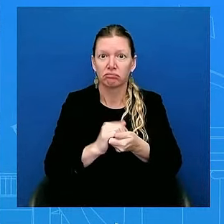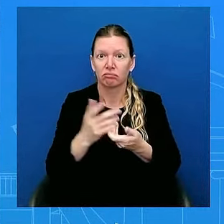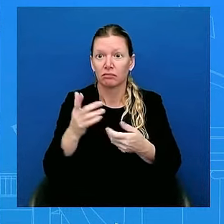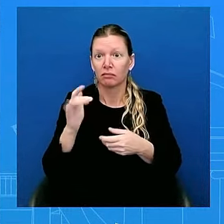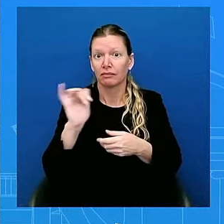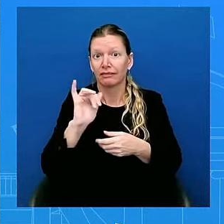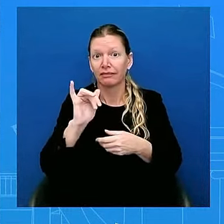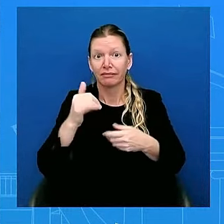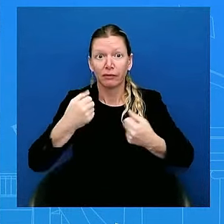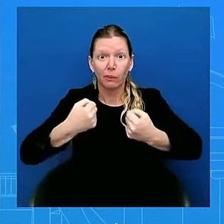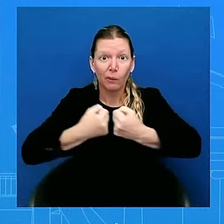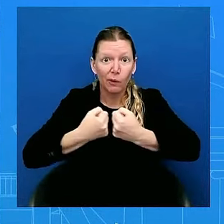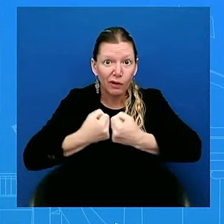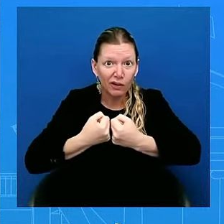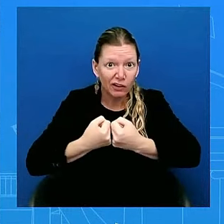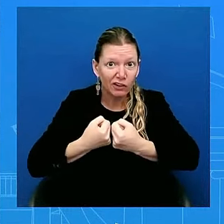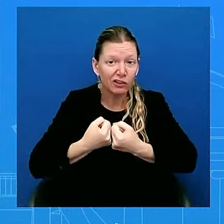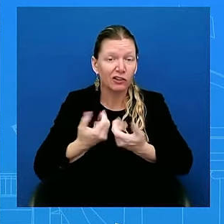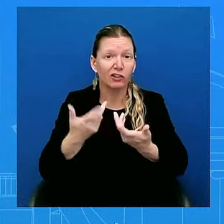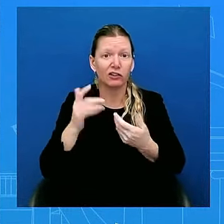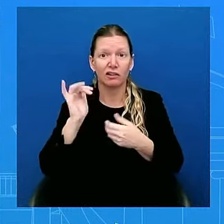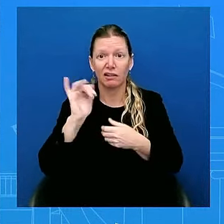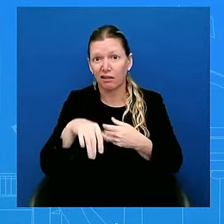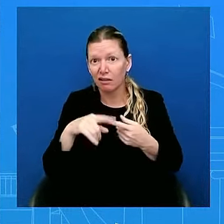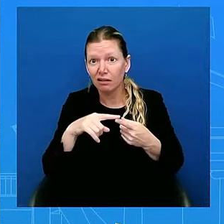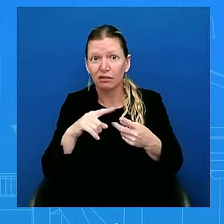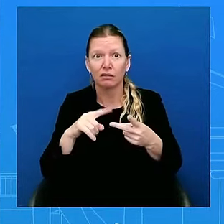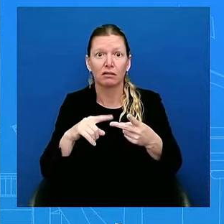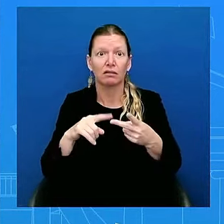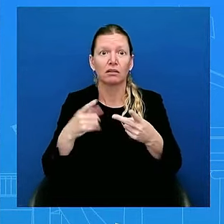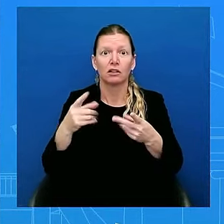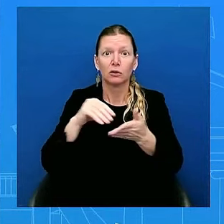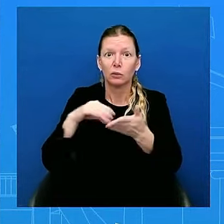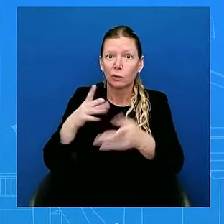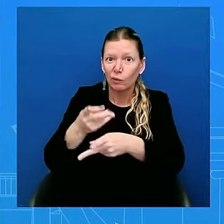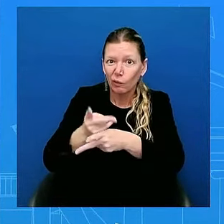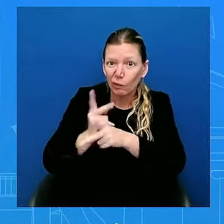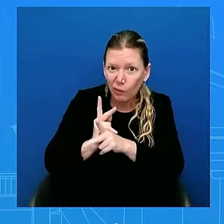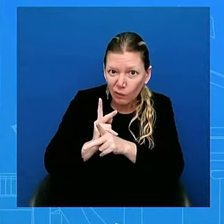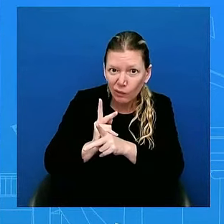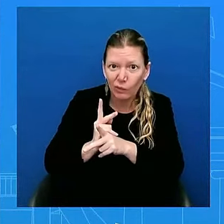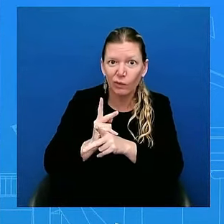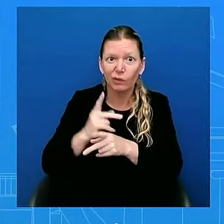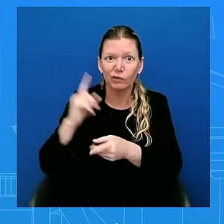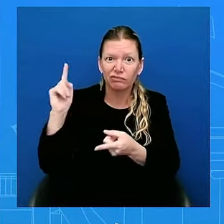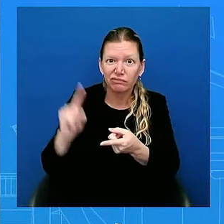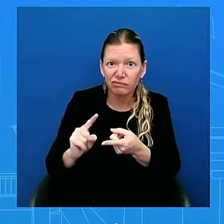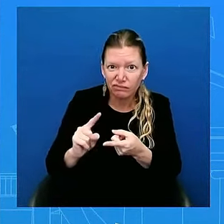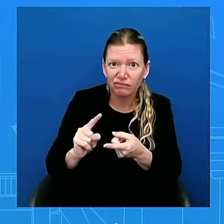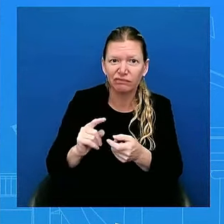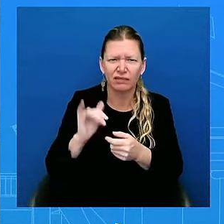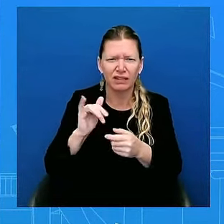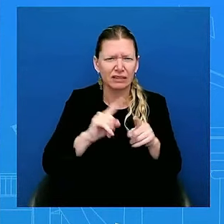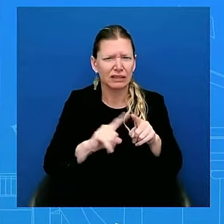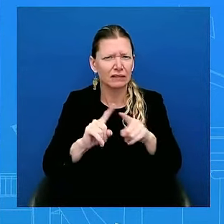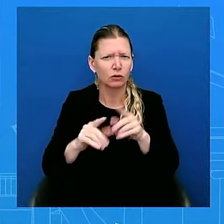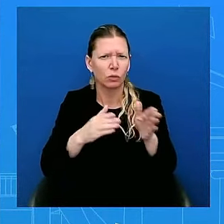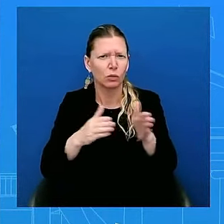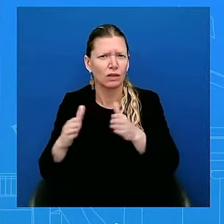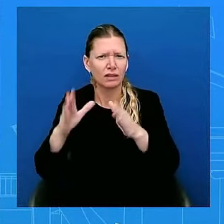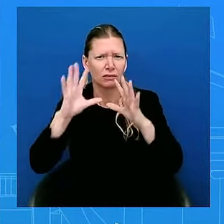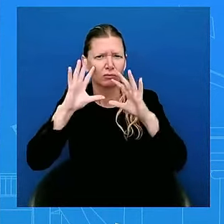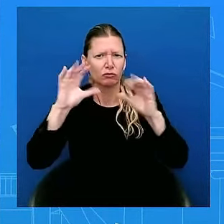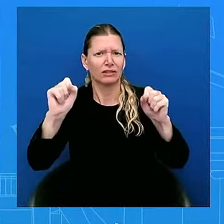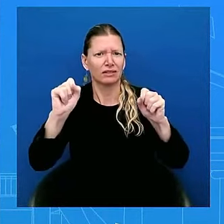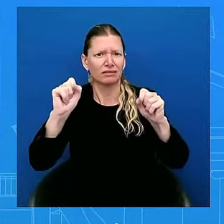things done on the student loan side. There's been ways that the President has been very still, very, very focused on